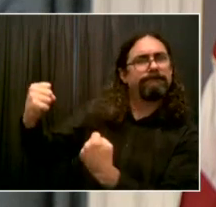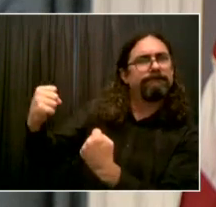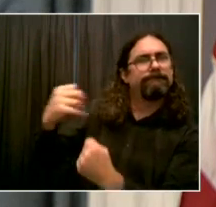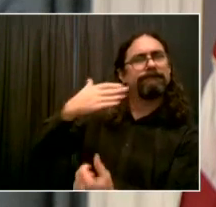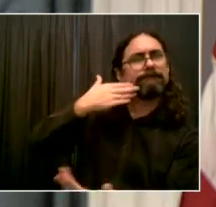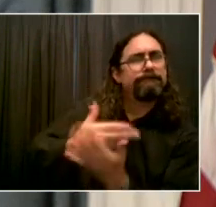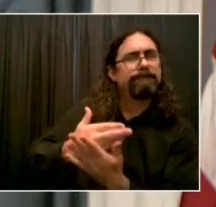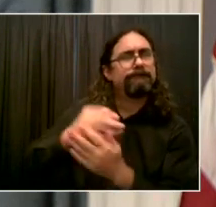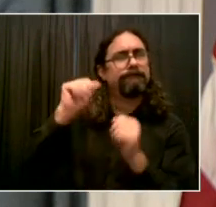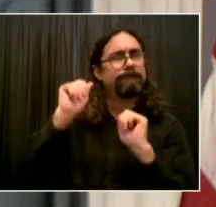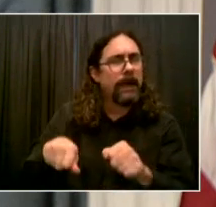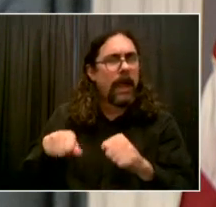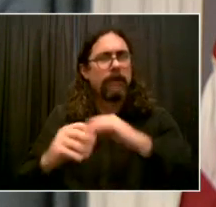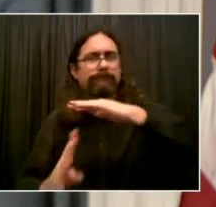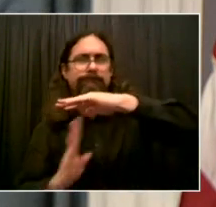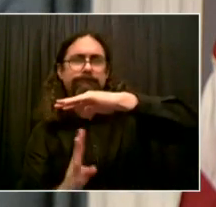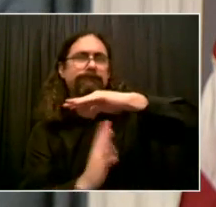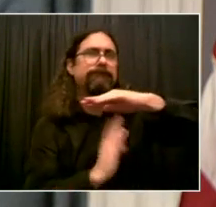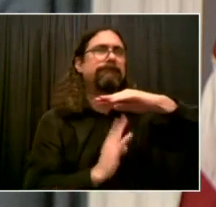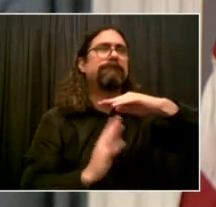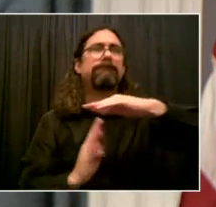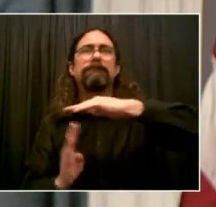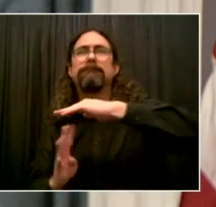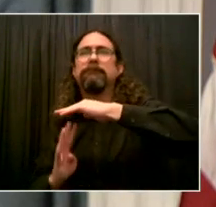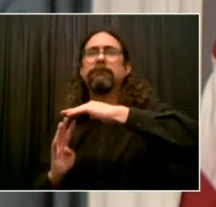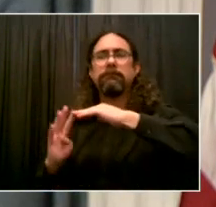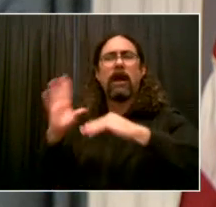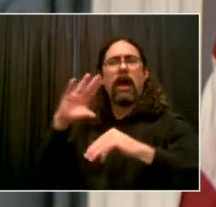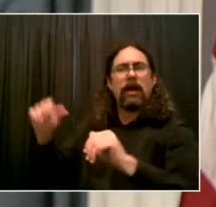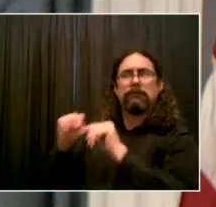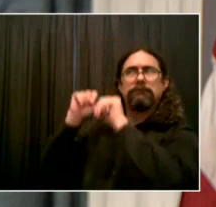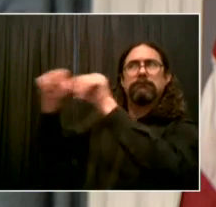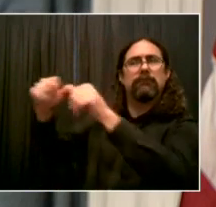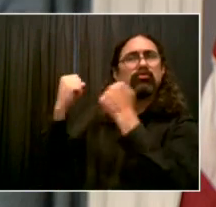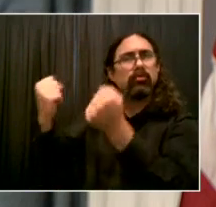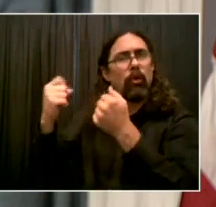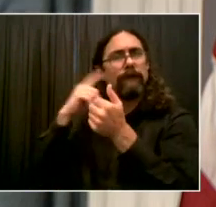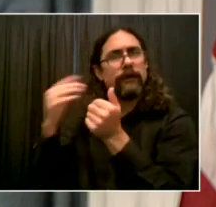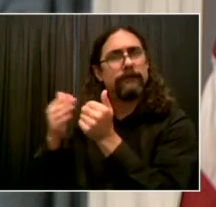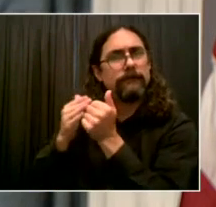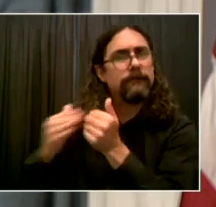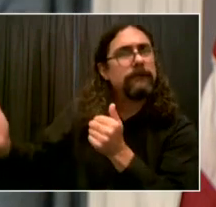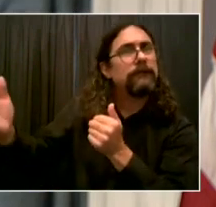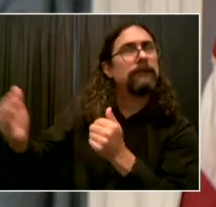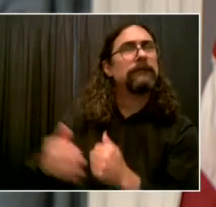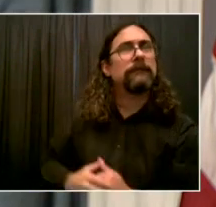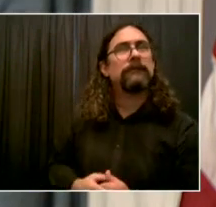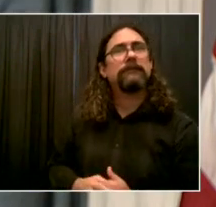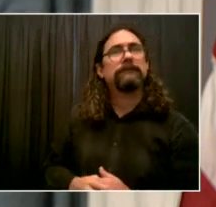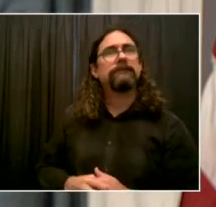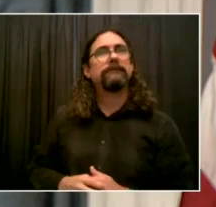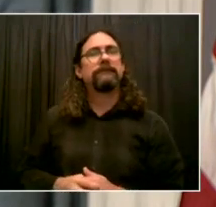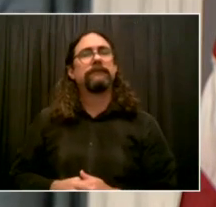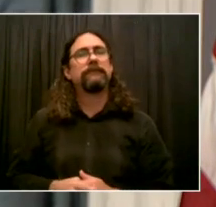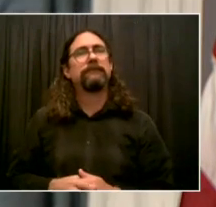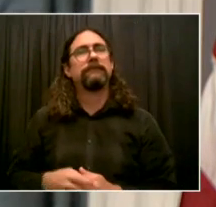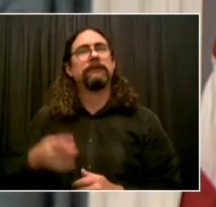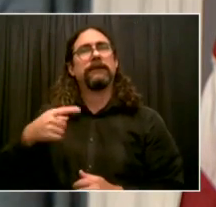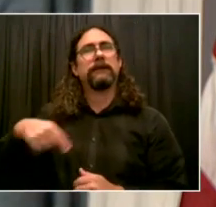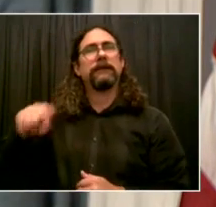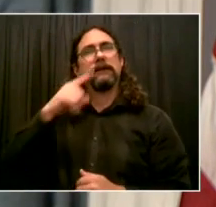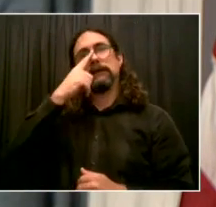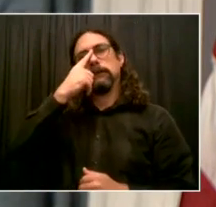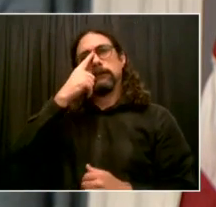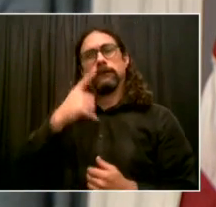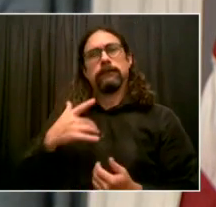Building confidence starts by listening and acknowledging historically rooted distrust. It is also where one-on-one